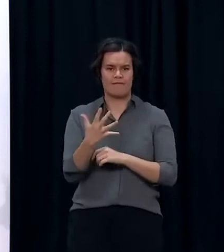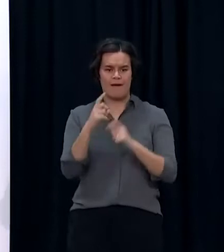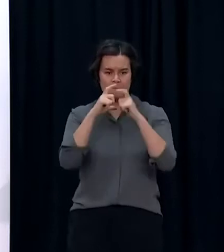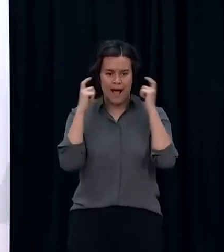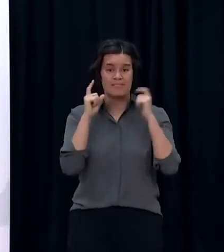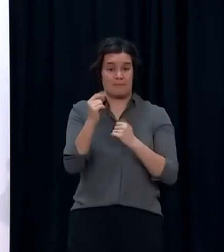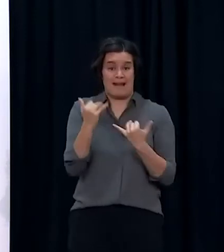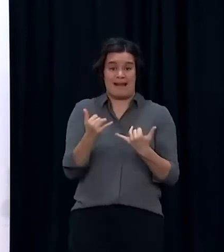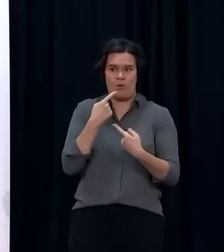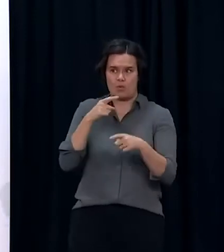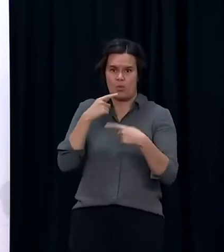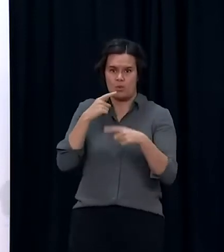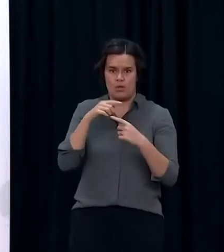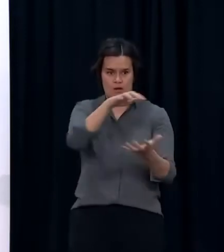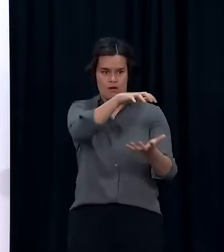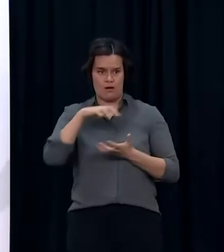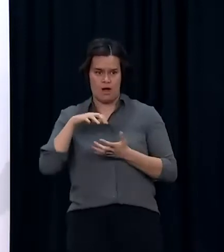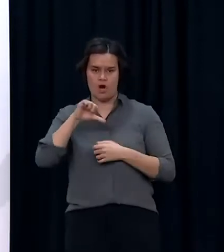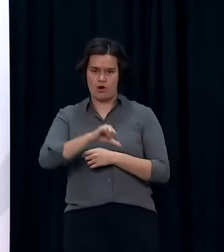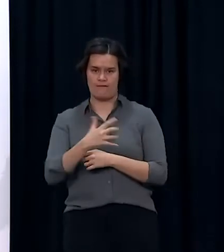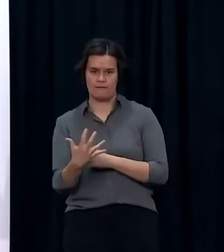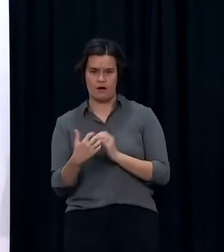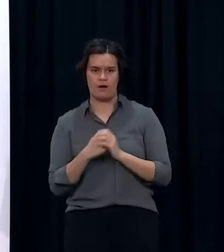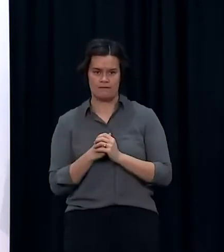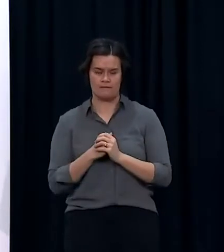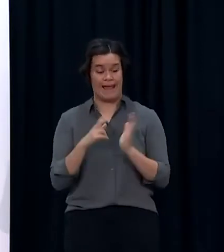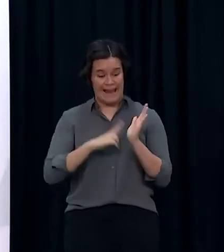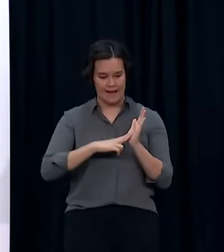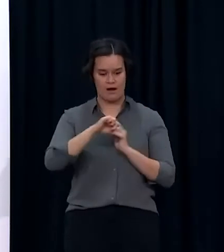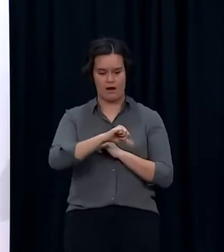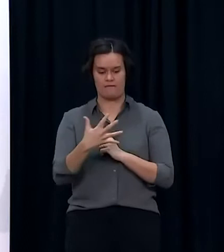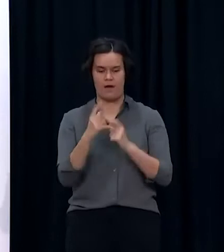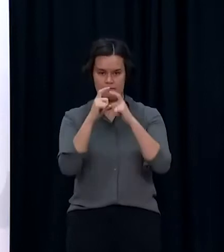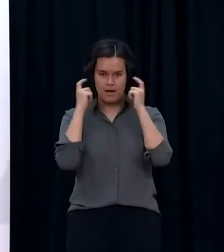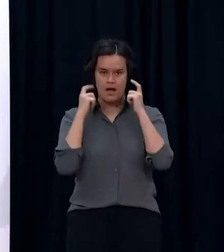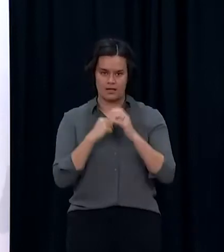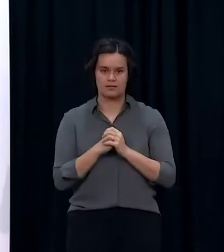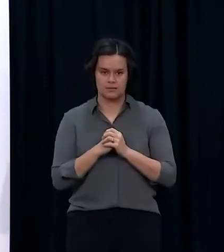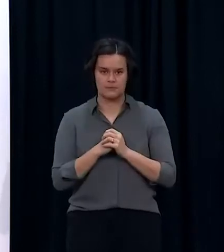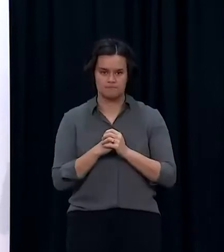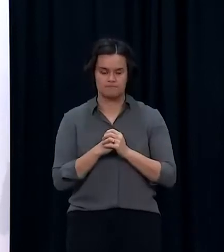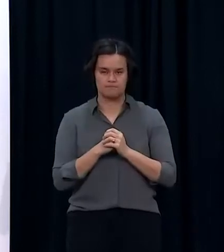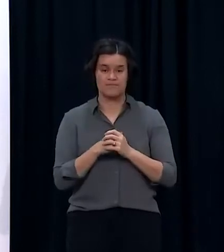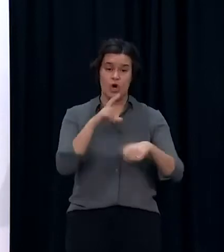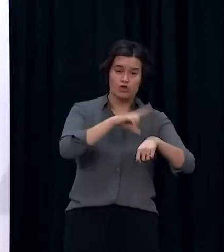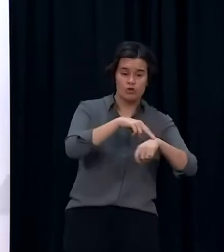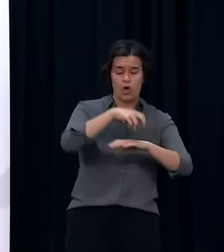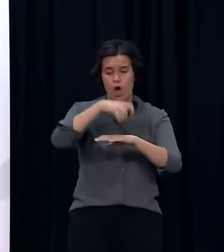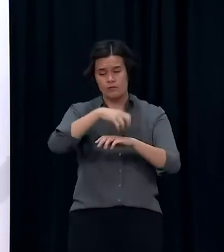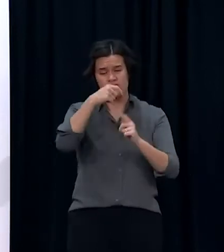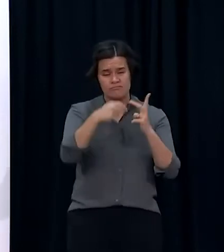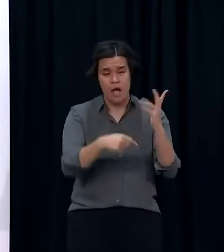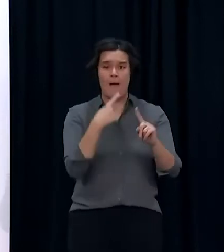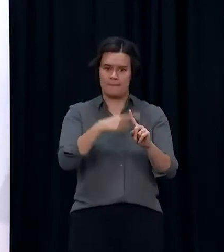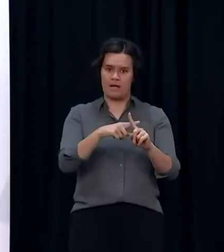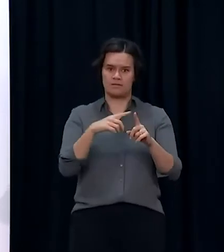We have a good system for people to be able to order the PPE they need, and that includes in aged residential care. And the feedback we are getting is that there